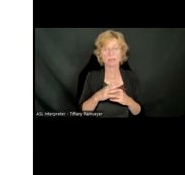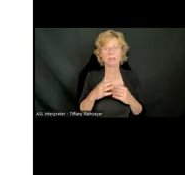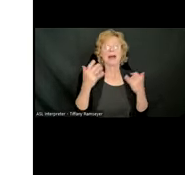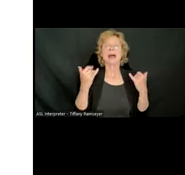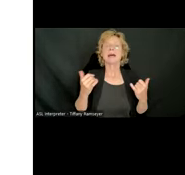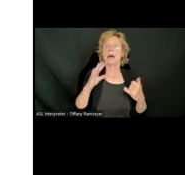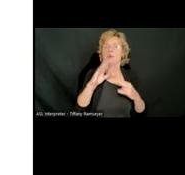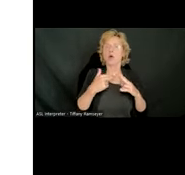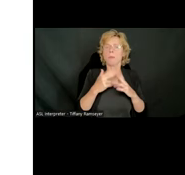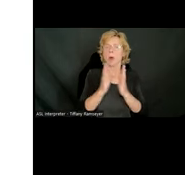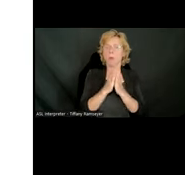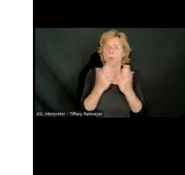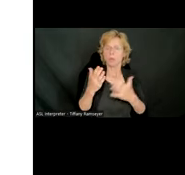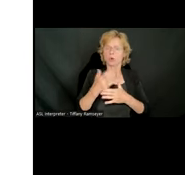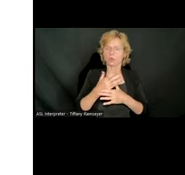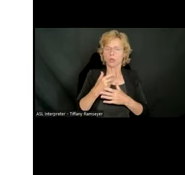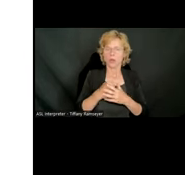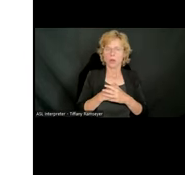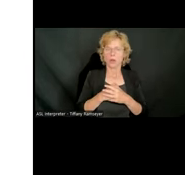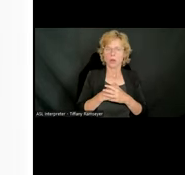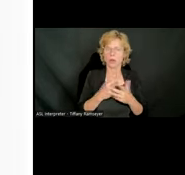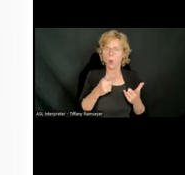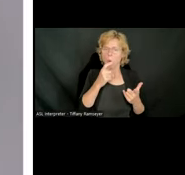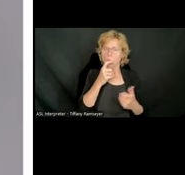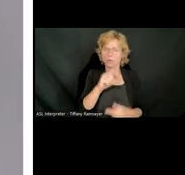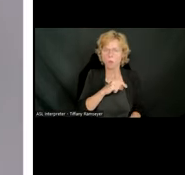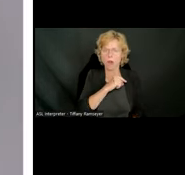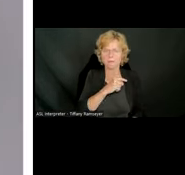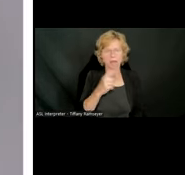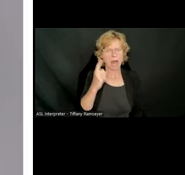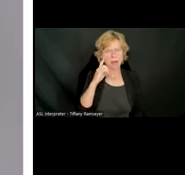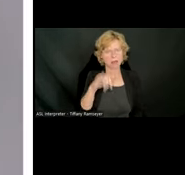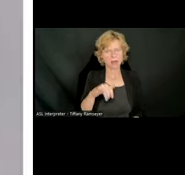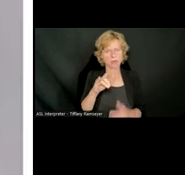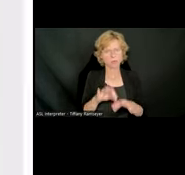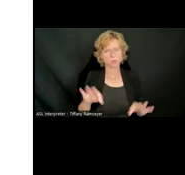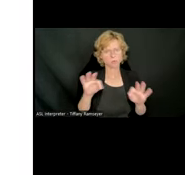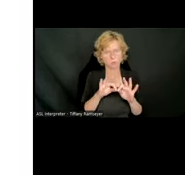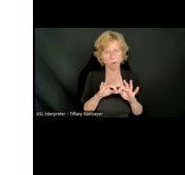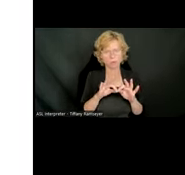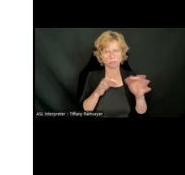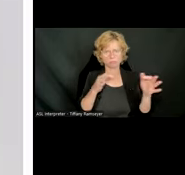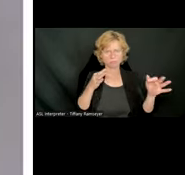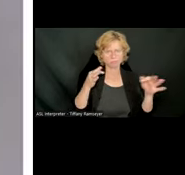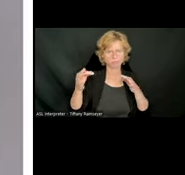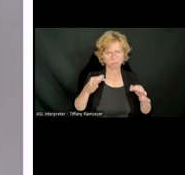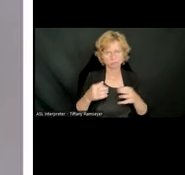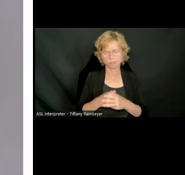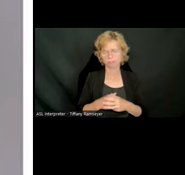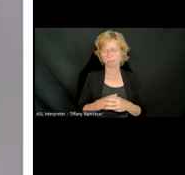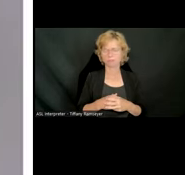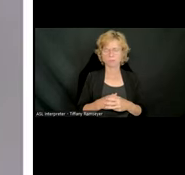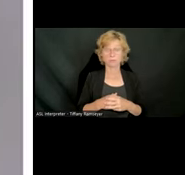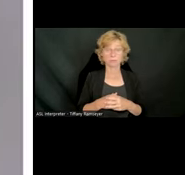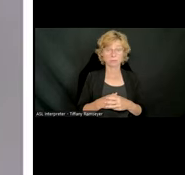Bookshare. I had mentioned that already, but who qualifies, I think, is a really important conversation to have. So to be clear, students